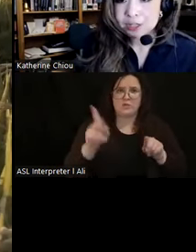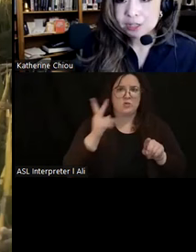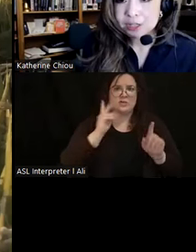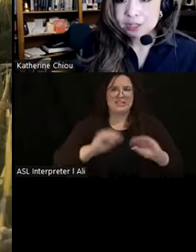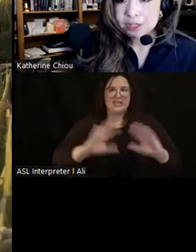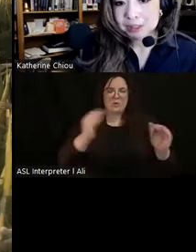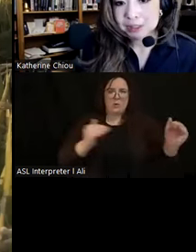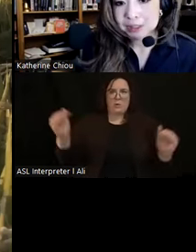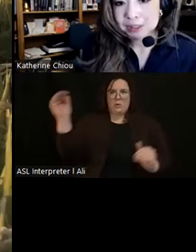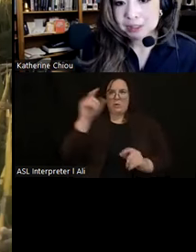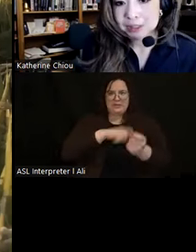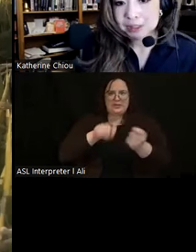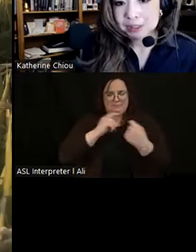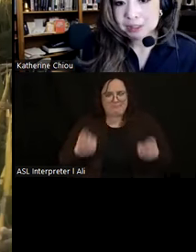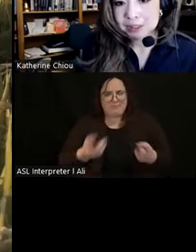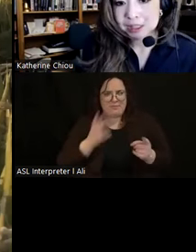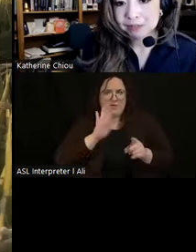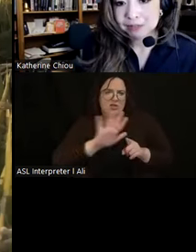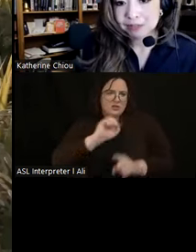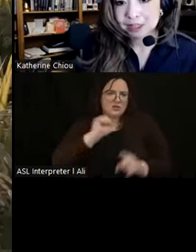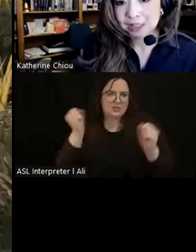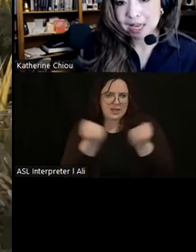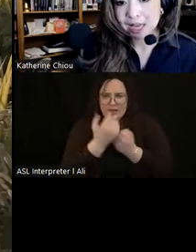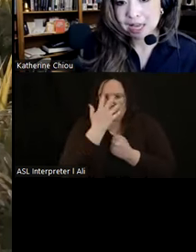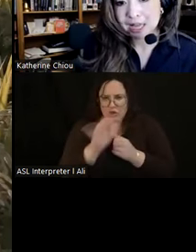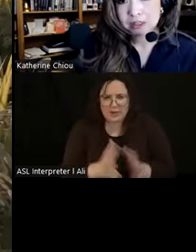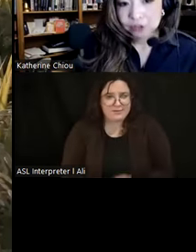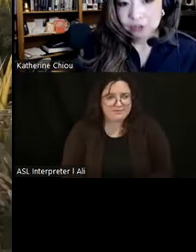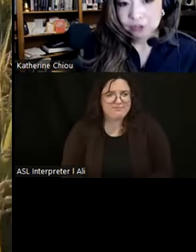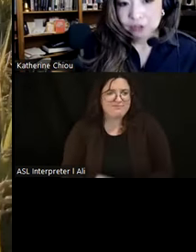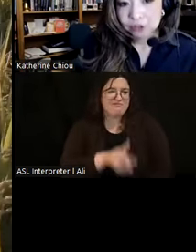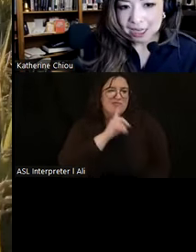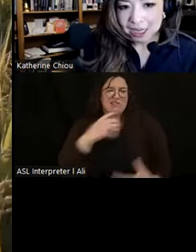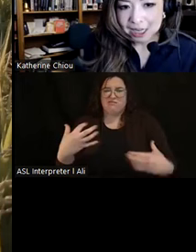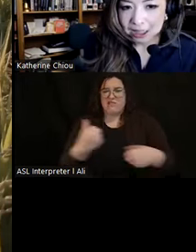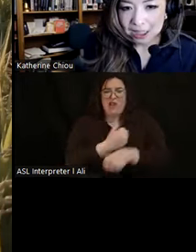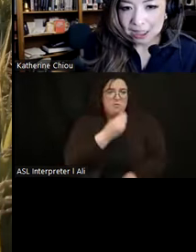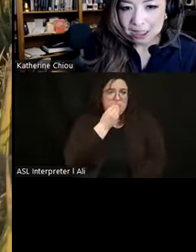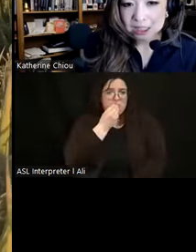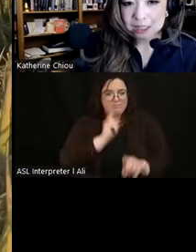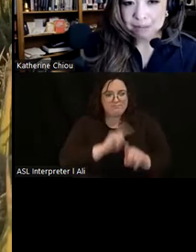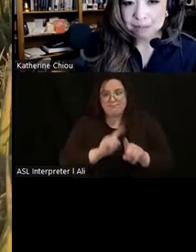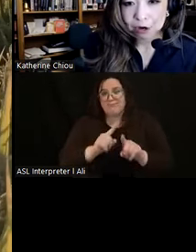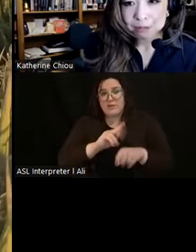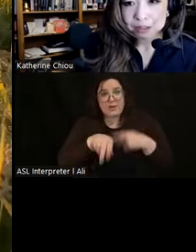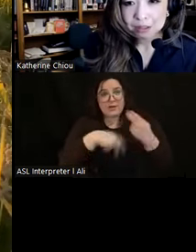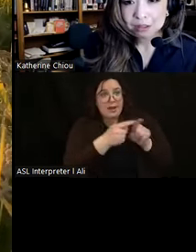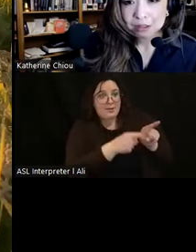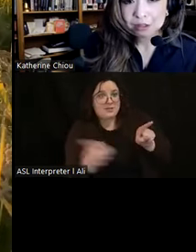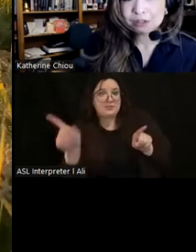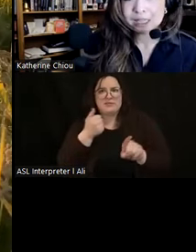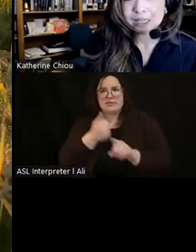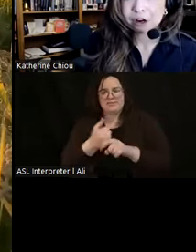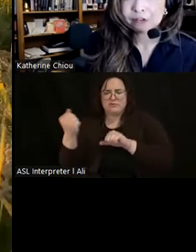specific lens into their society. Food, at the end of the day, in its myriad forms, serves as a powerful